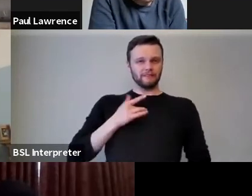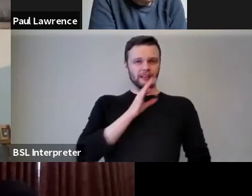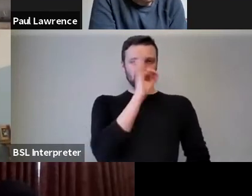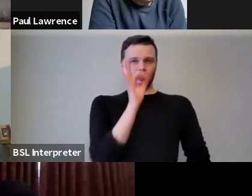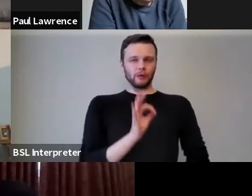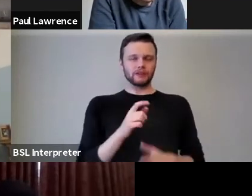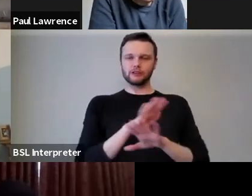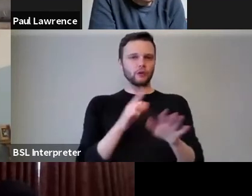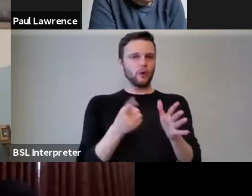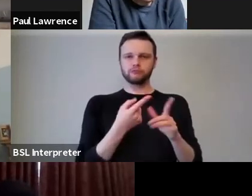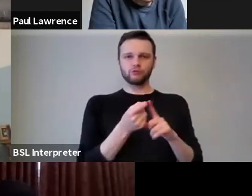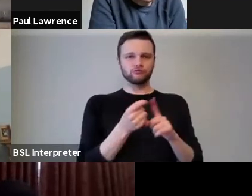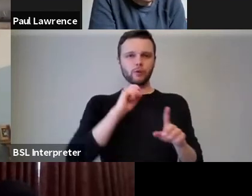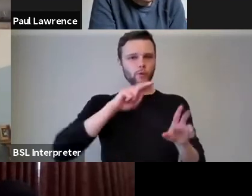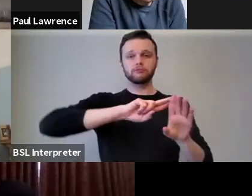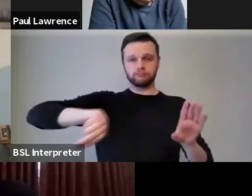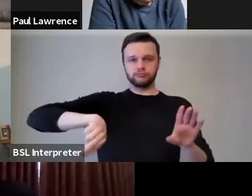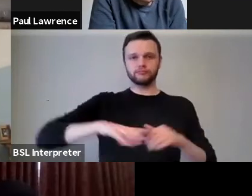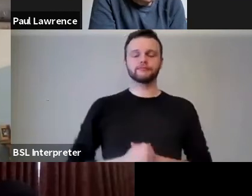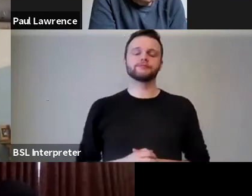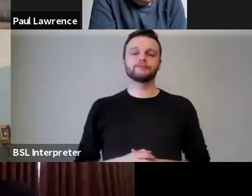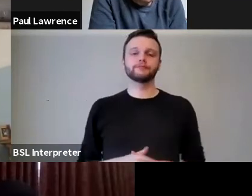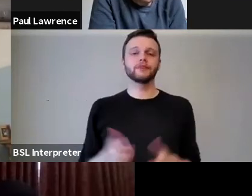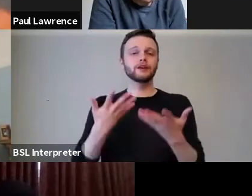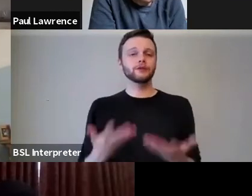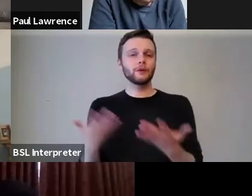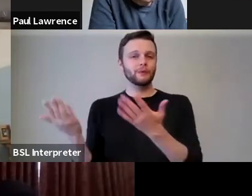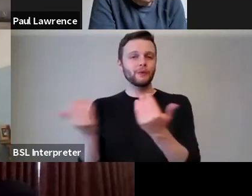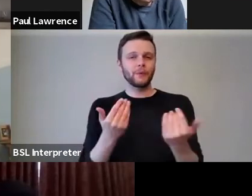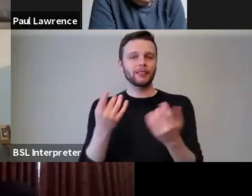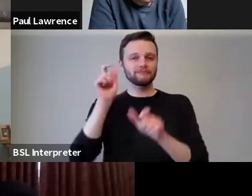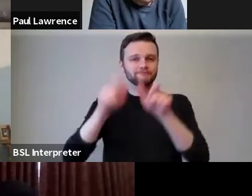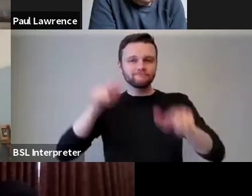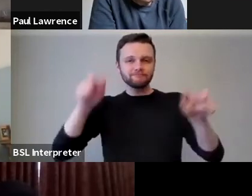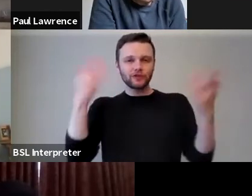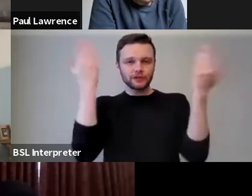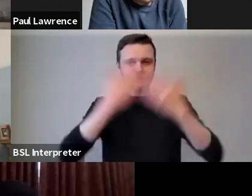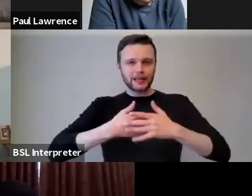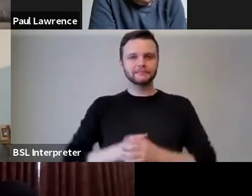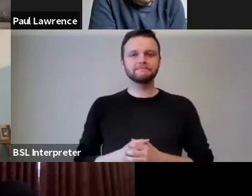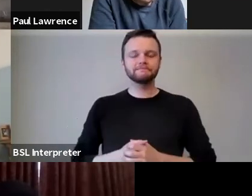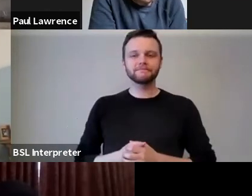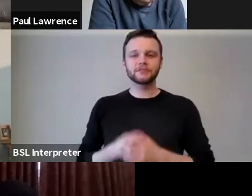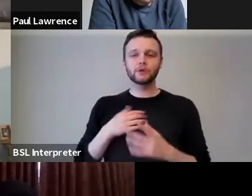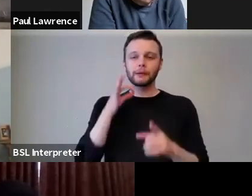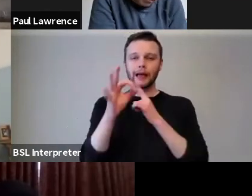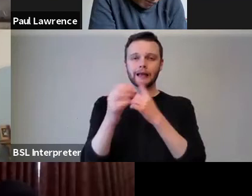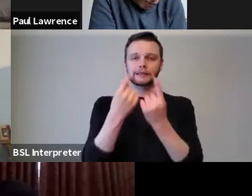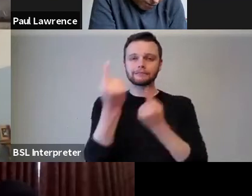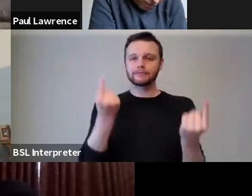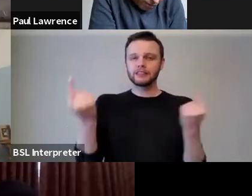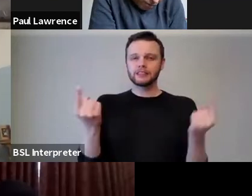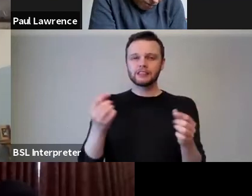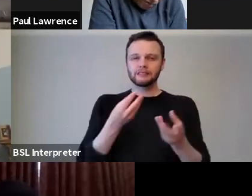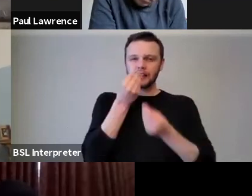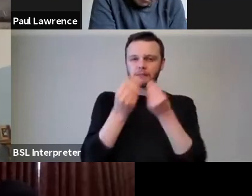within this. So I'd like to now welcome my guests for this evening and as I say I'm going to ask each of you to say a